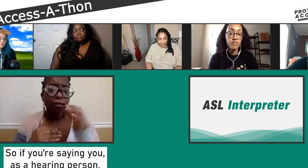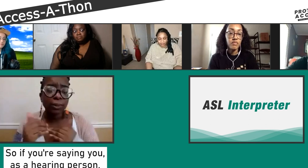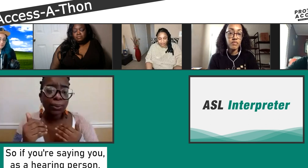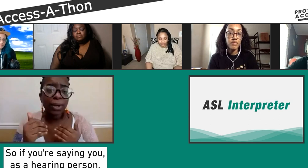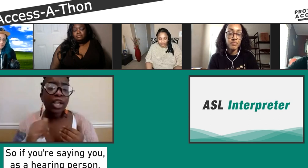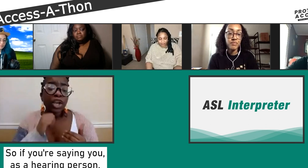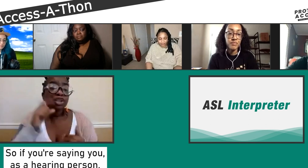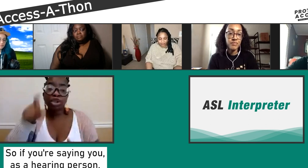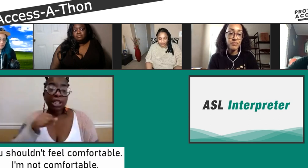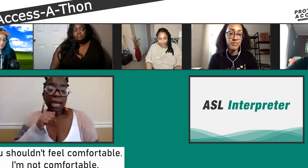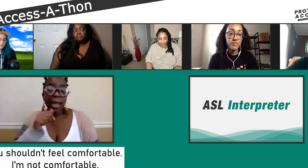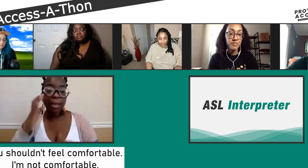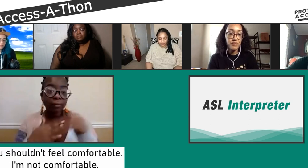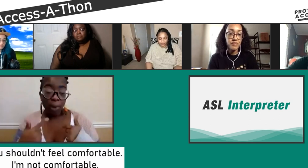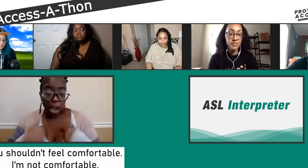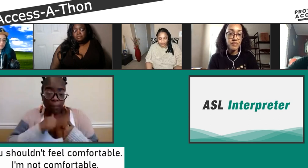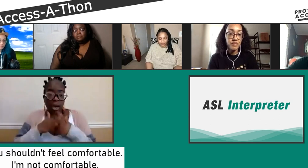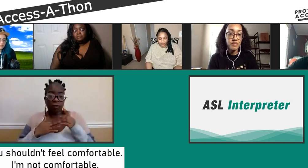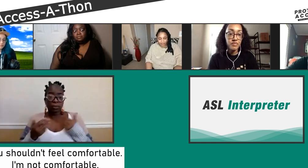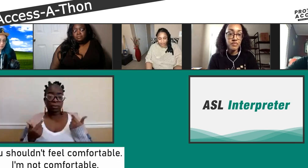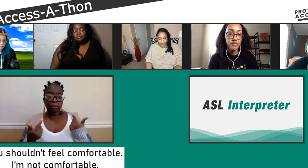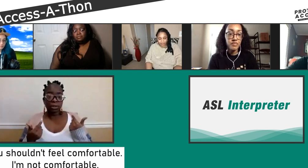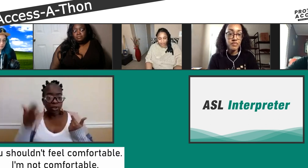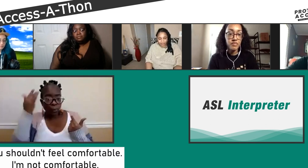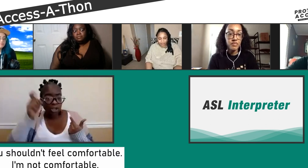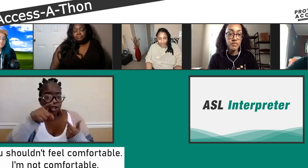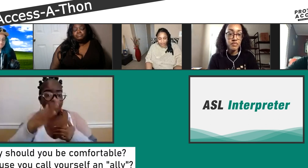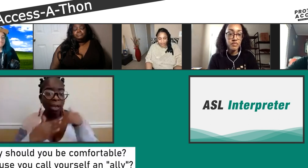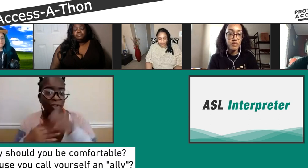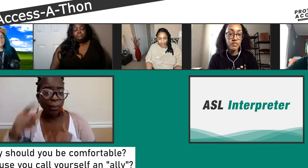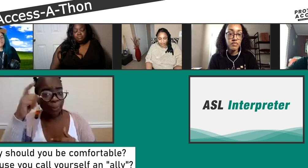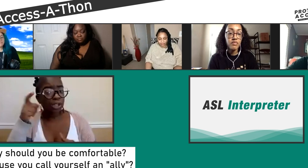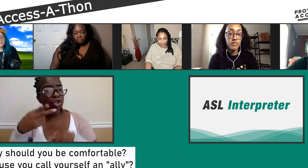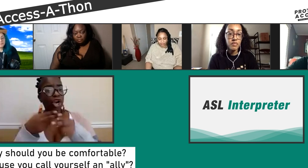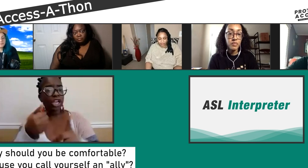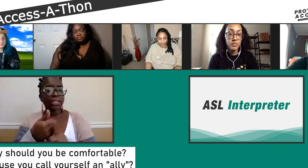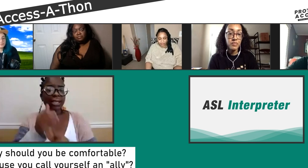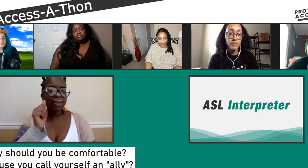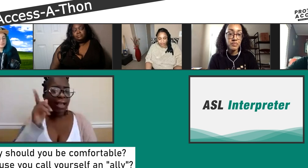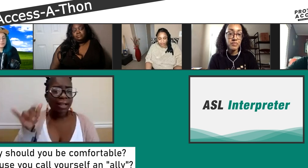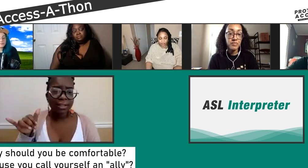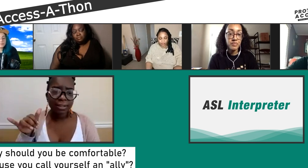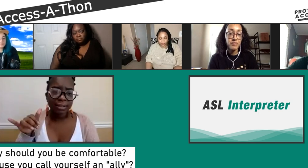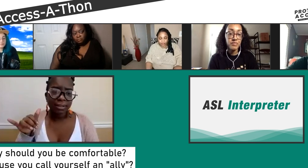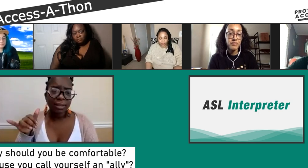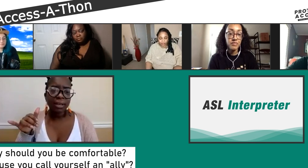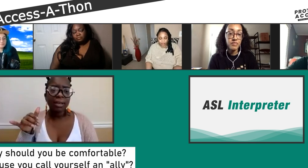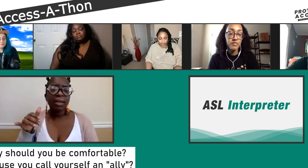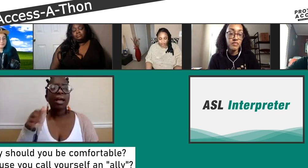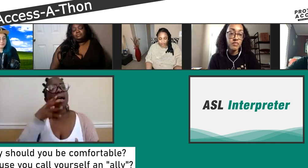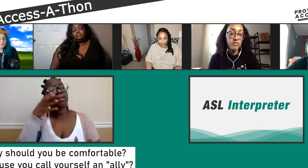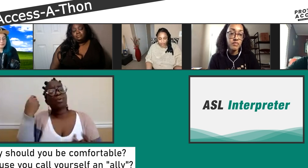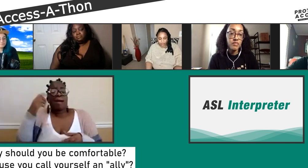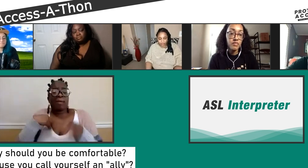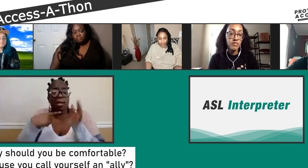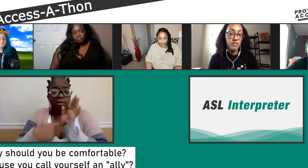And you're not going to be comfortable. And you shouldn't be comfortable, to be honest, because I'm not comfortable. Why should you be comfortable? Because you call